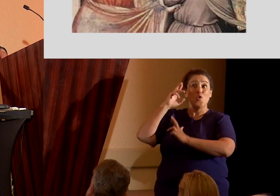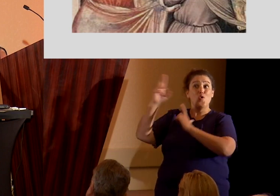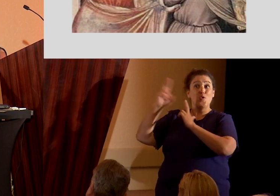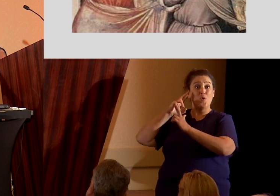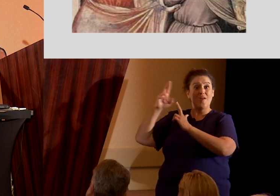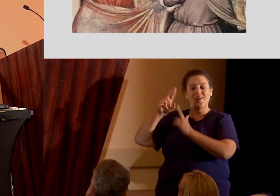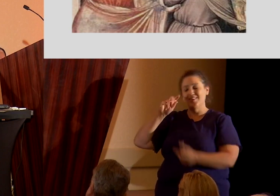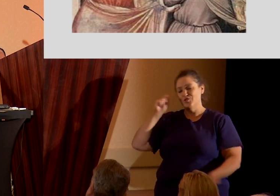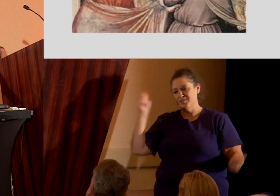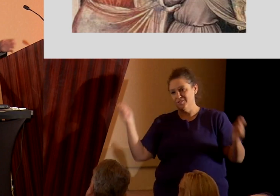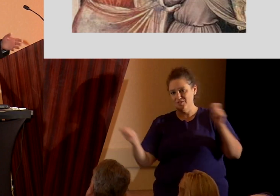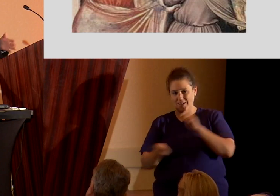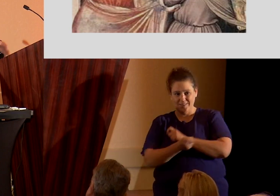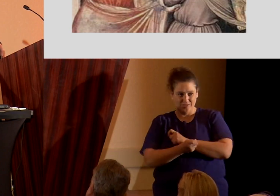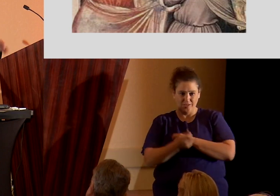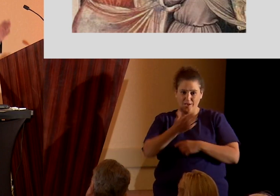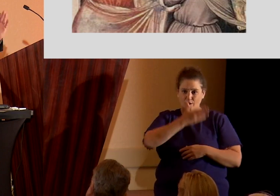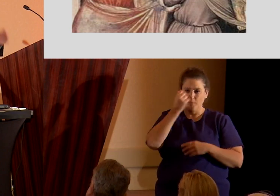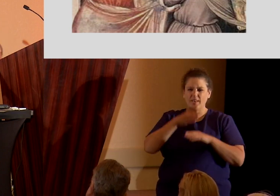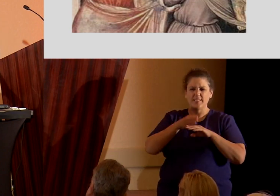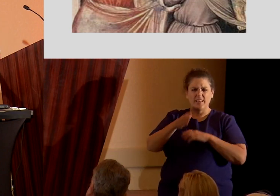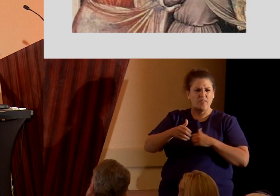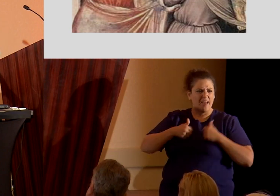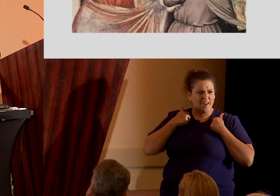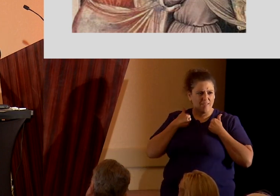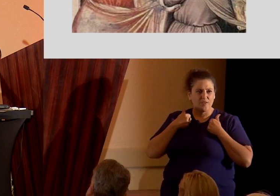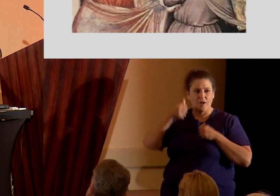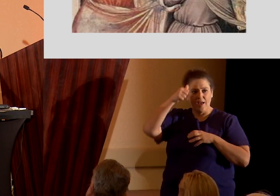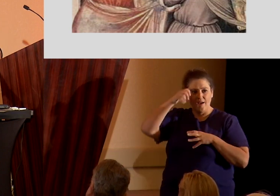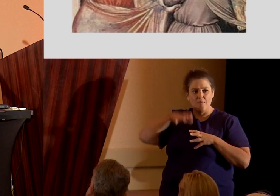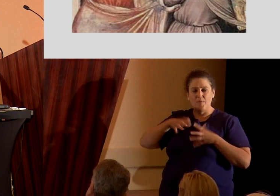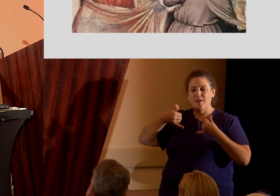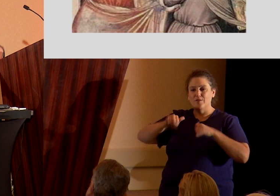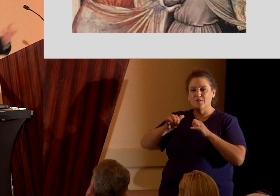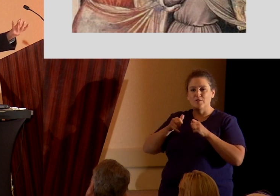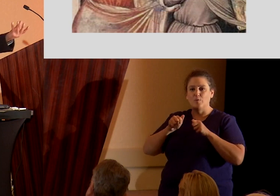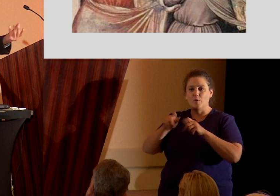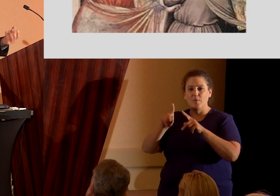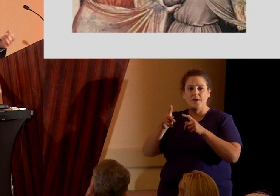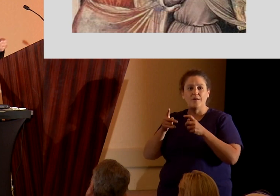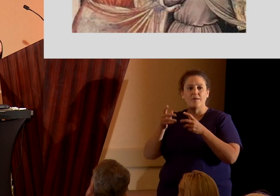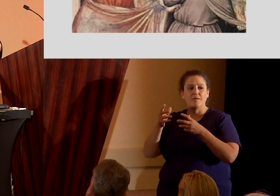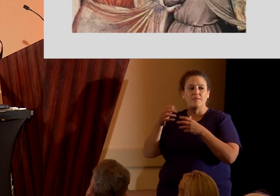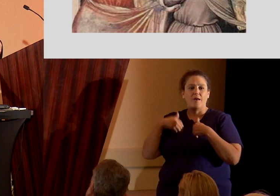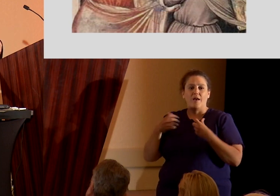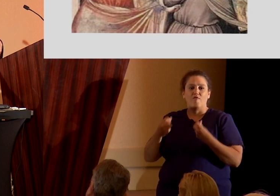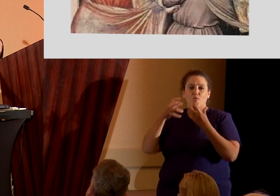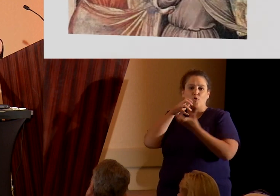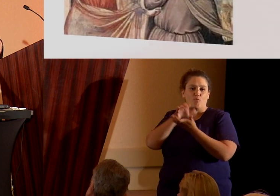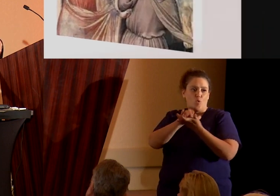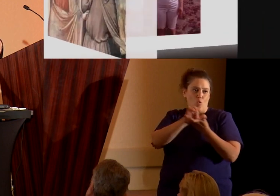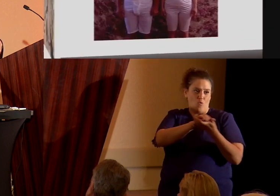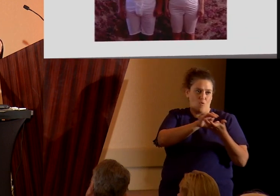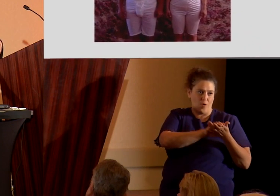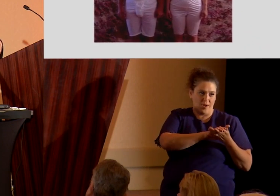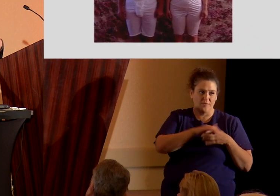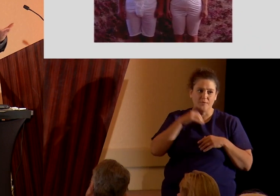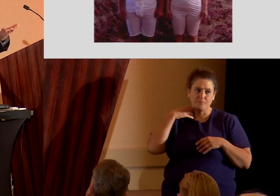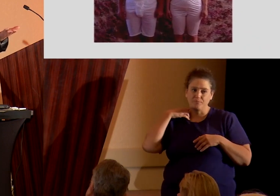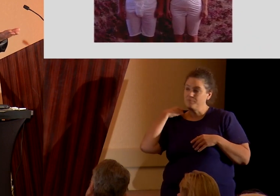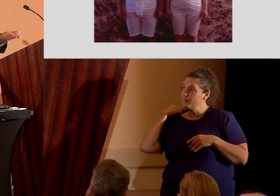Not to worry, though, because in the afterlife, men are still allowed to get more wives, so that's how they get around that. All right.